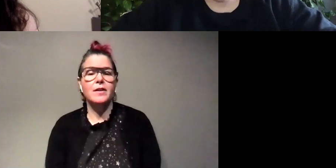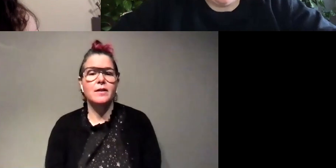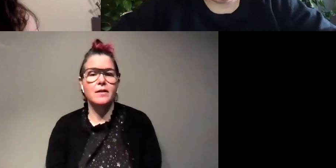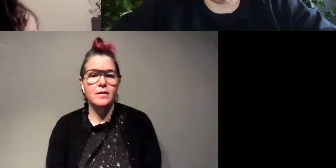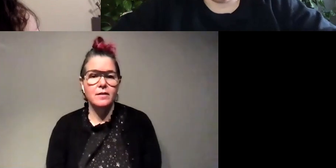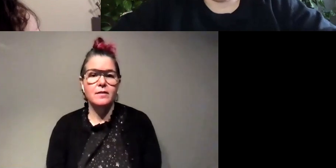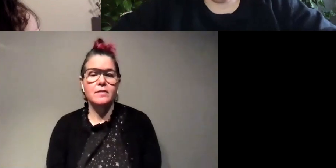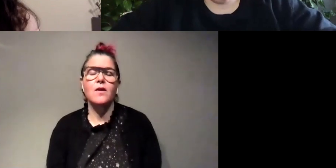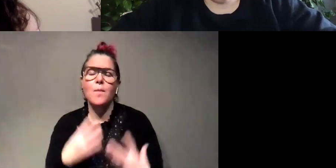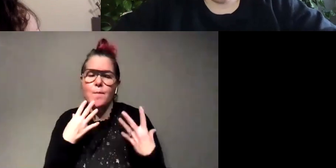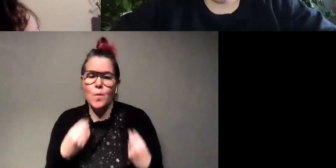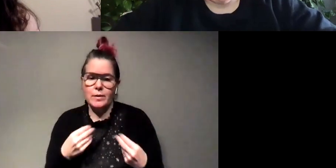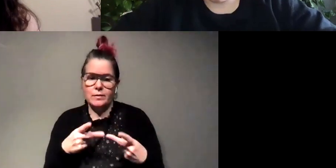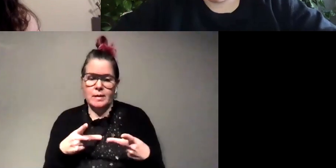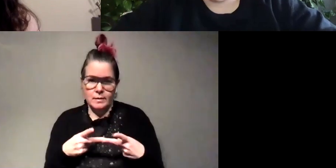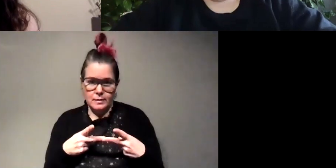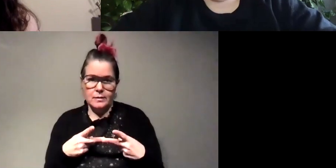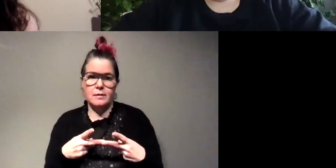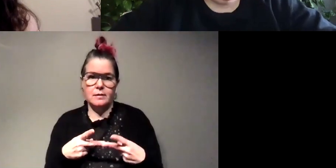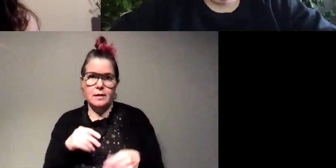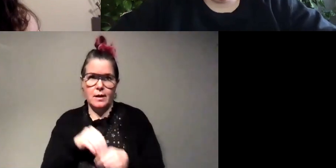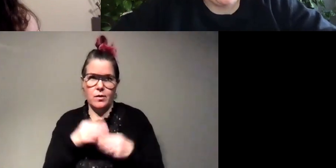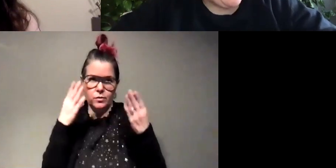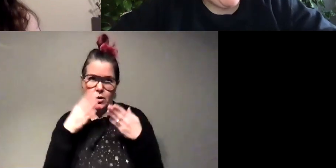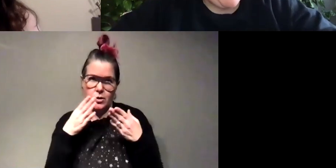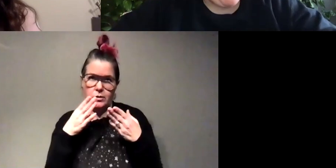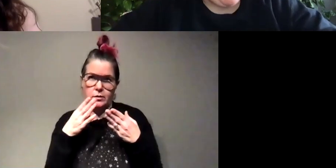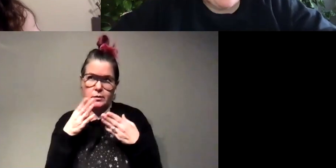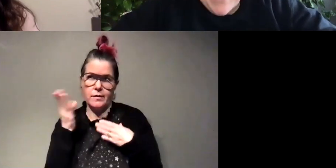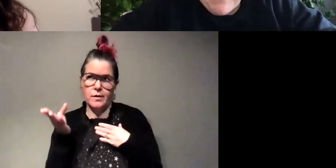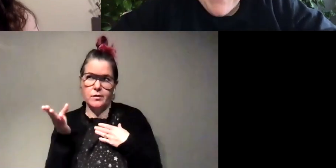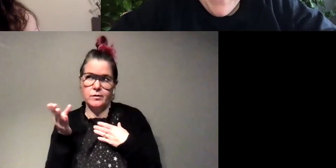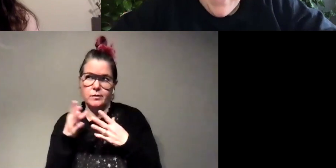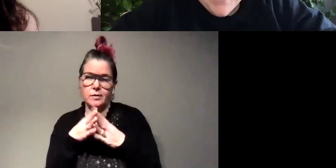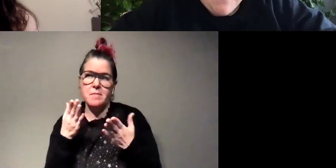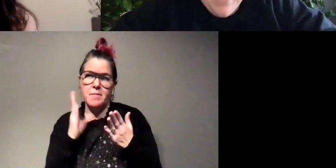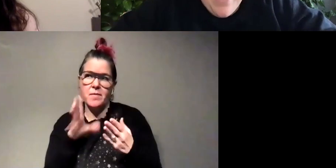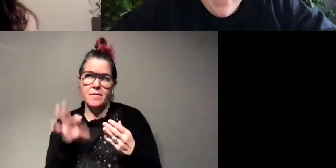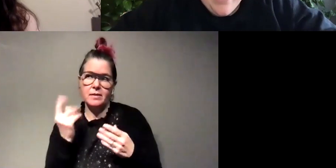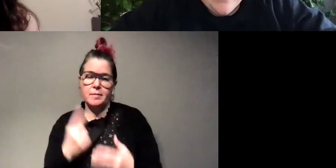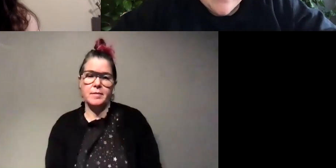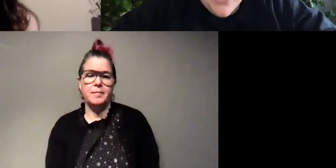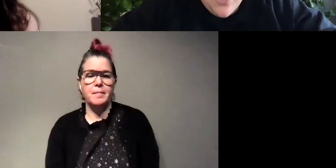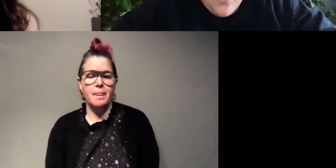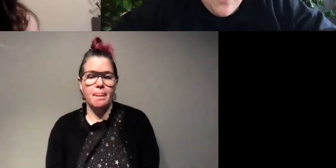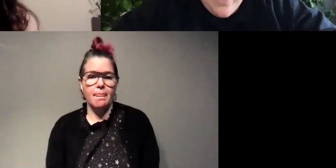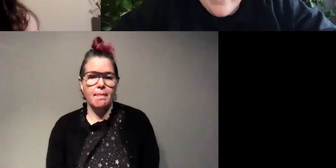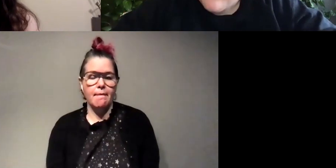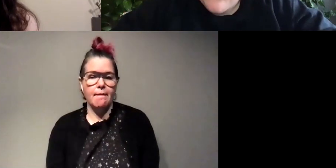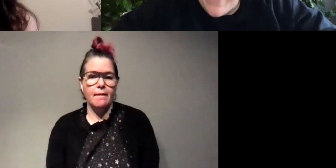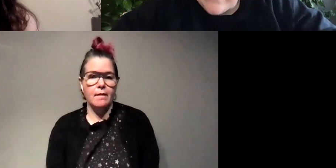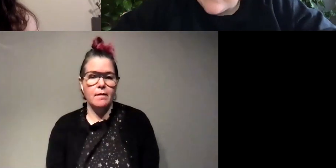moist places in the dark and then maybe we'll find some awesome uh so